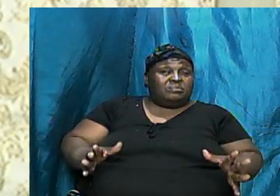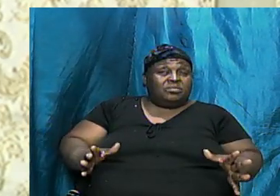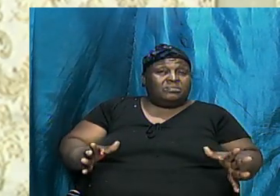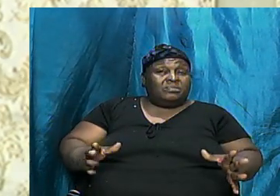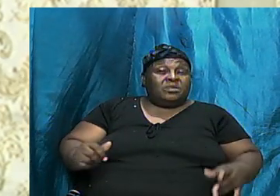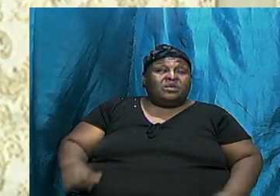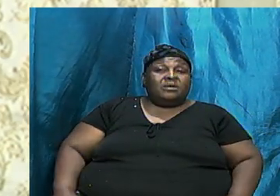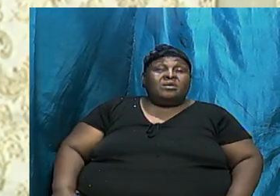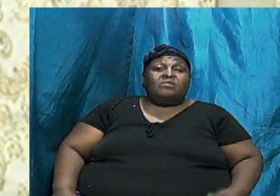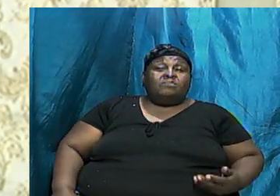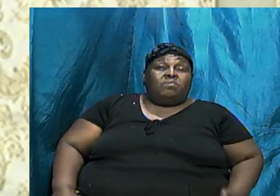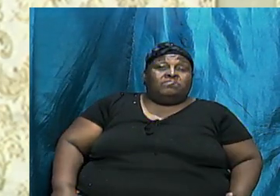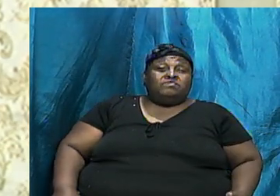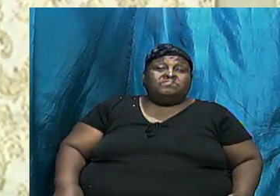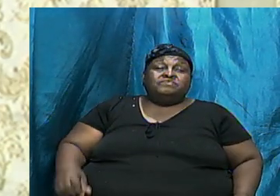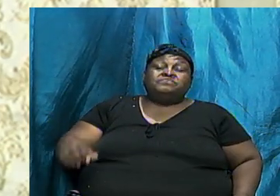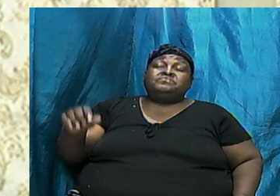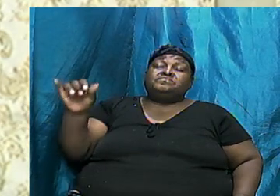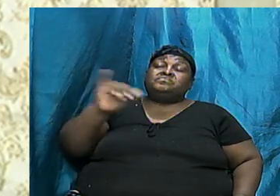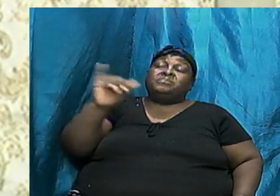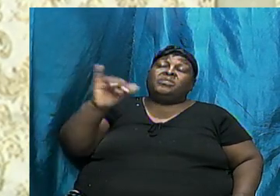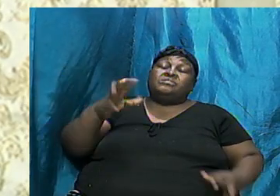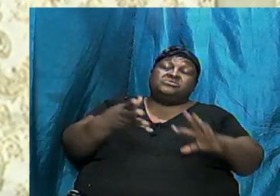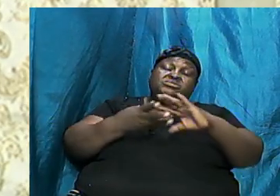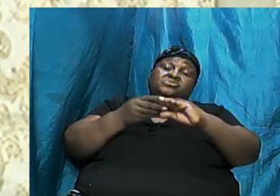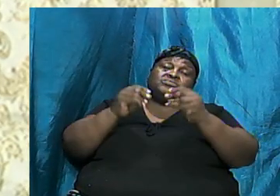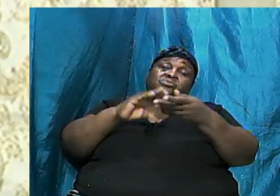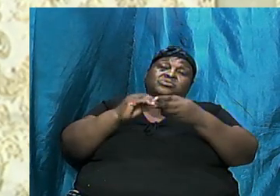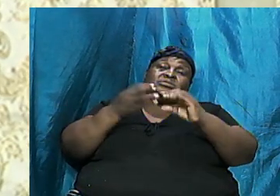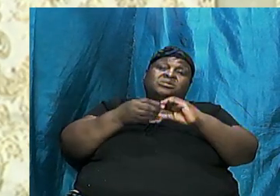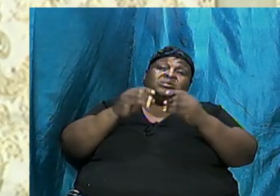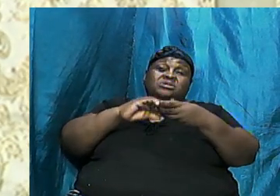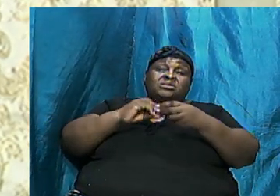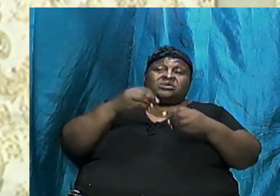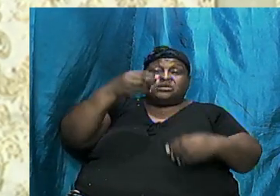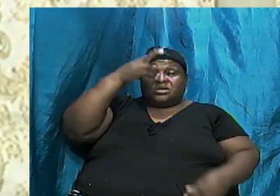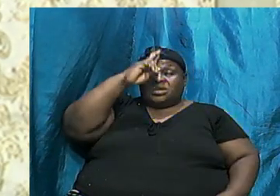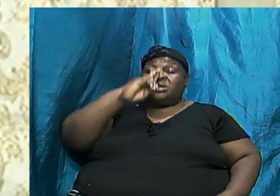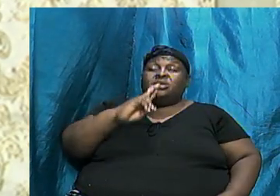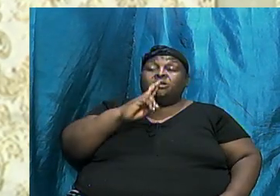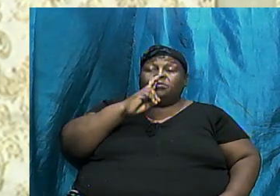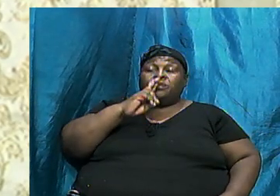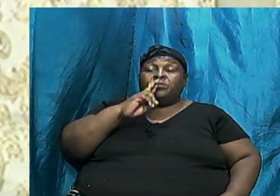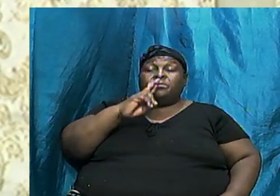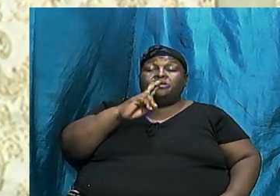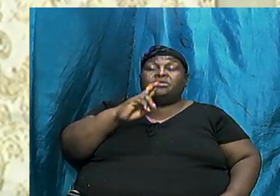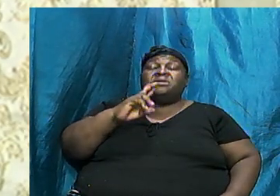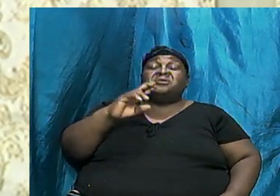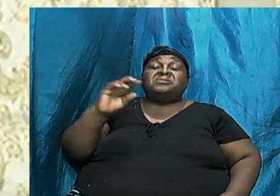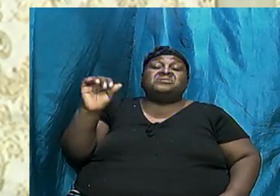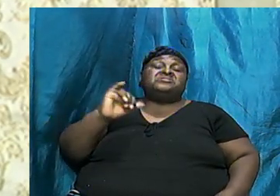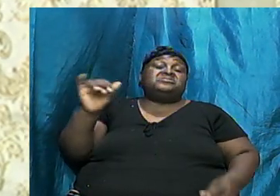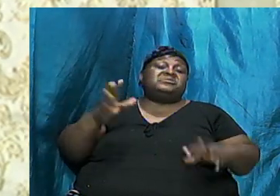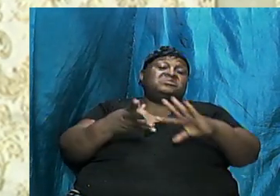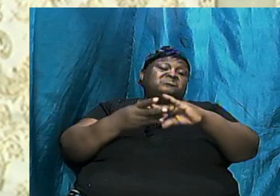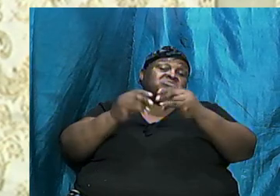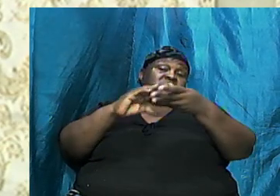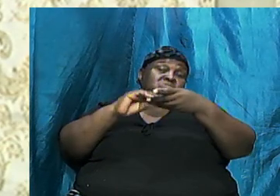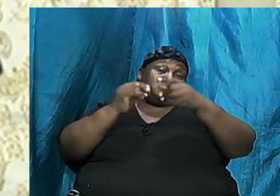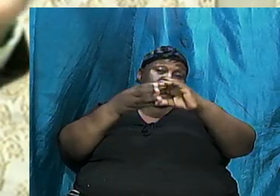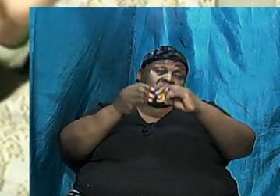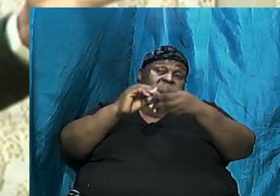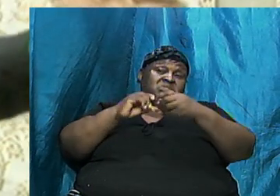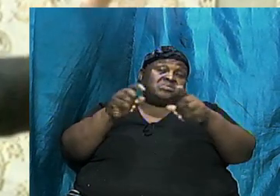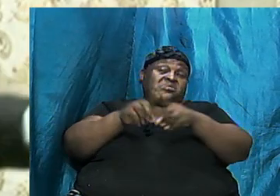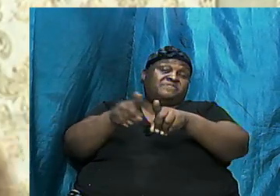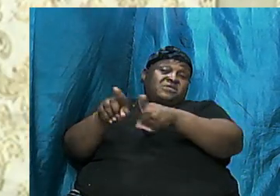It Is The Same Story But It Is In Hebrew It Is The Same Story And It Is In The